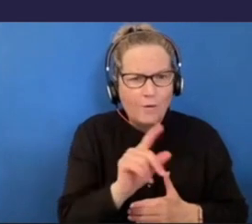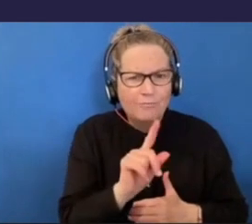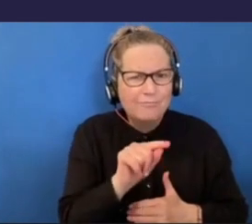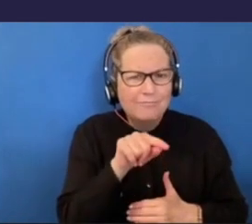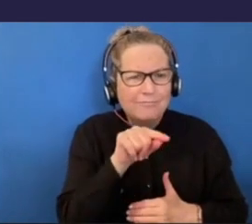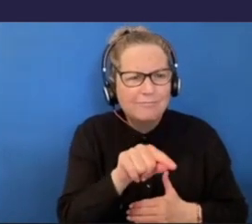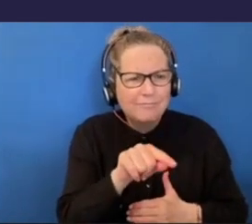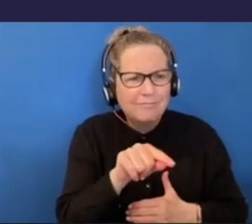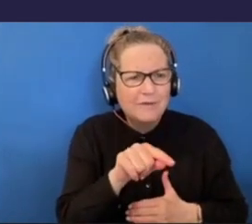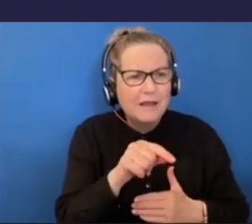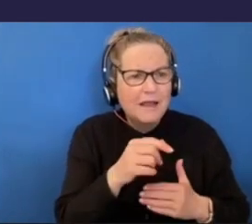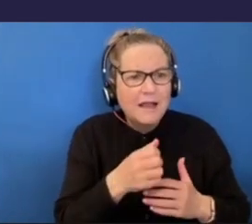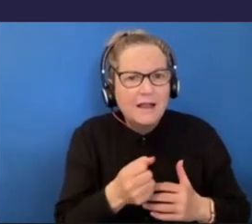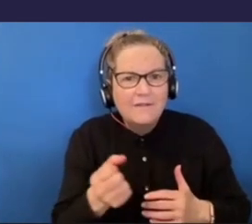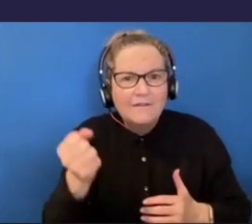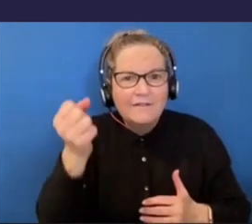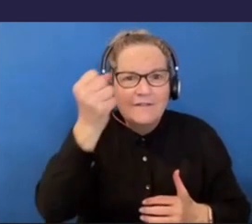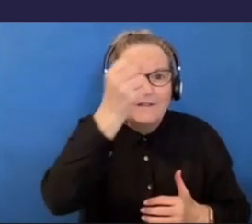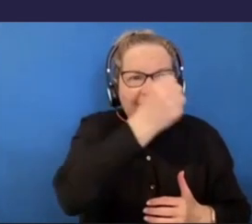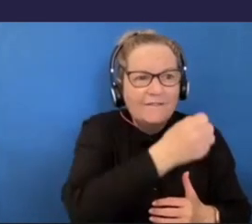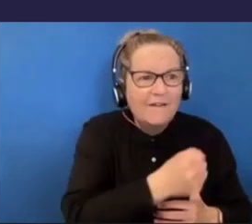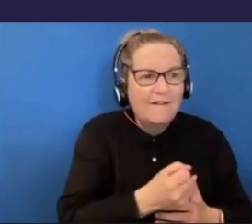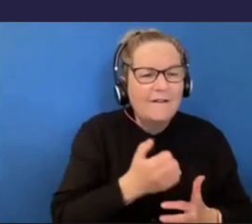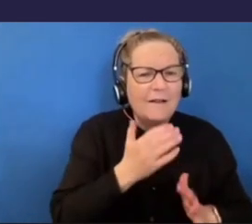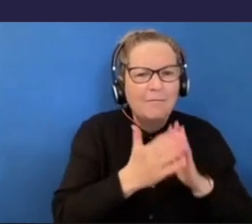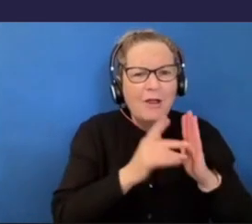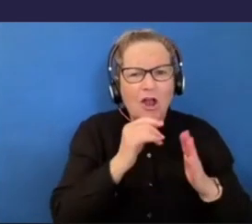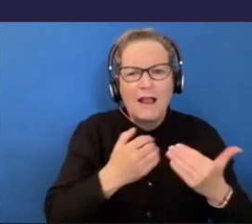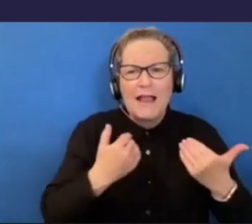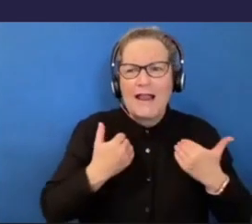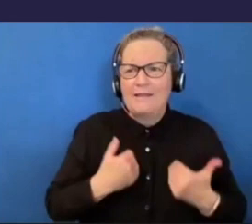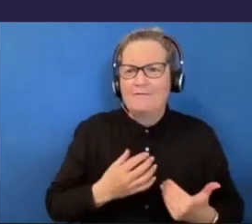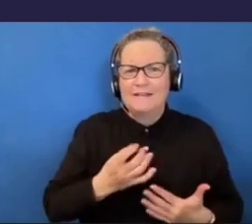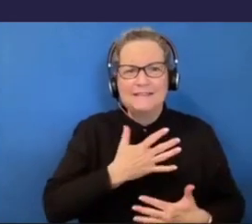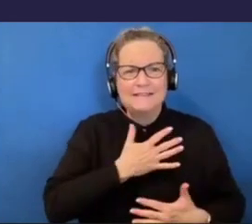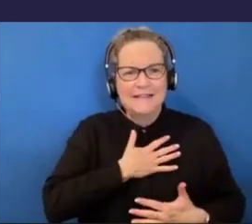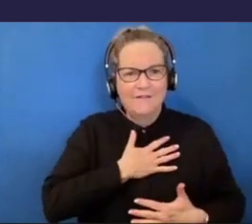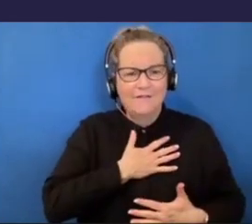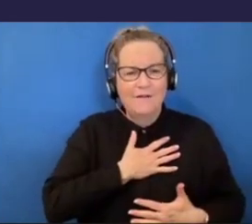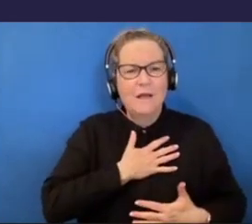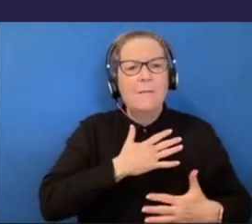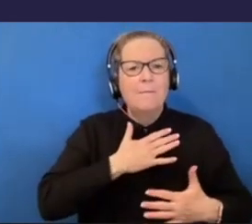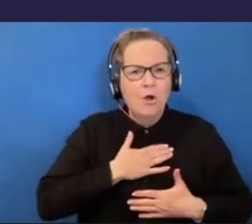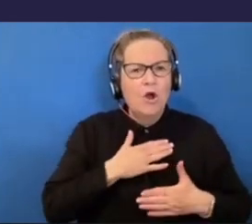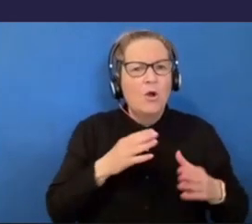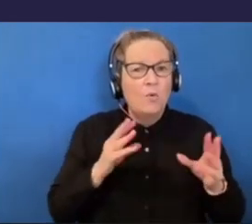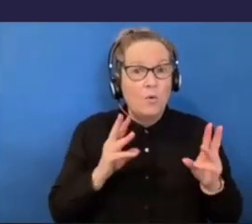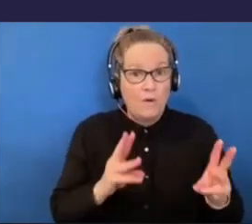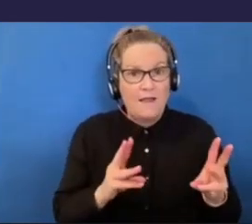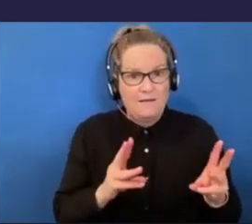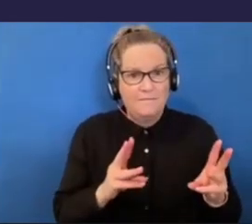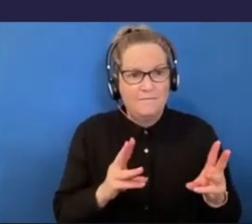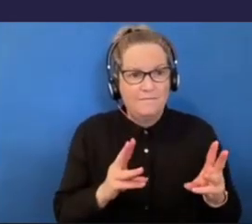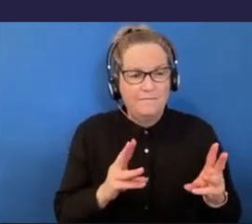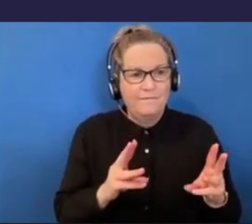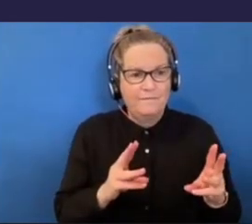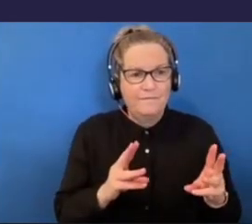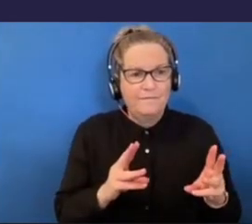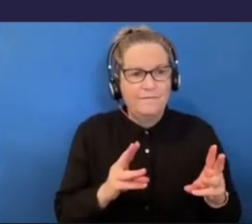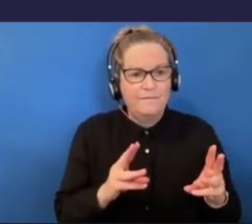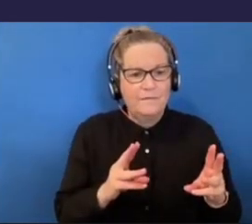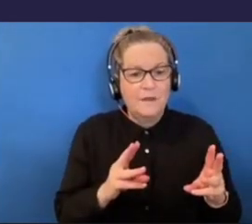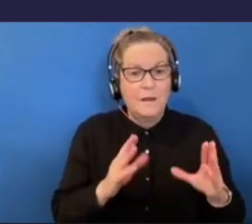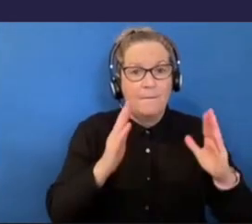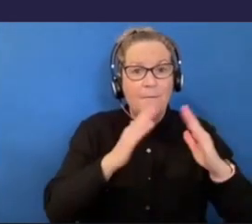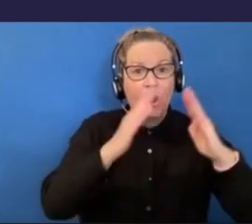all of which add up to me being able to live in my own place, my way. In my home, I decide who comes through the